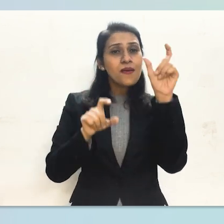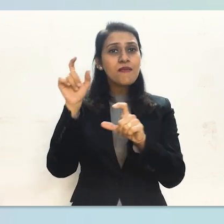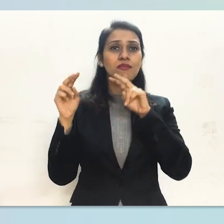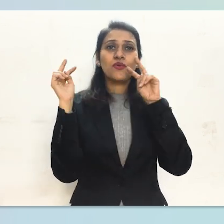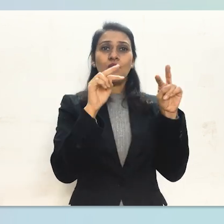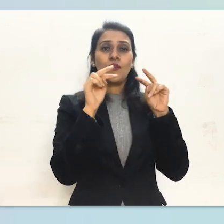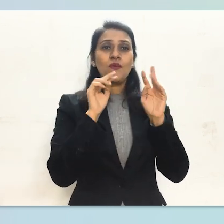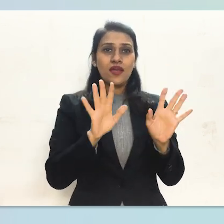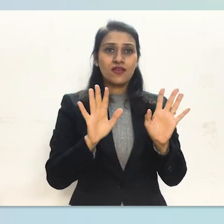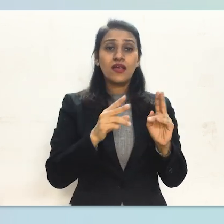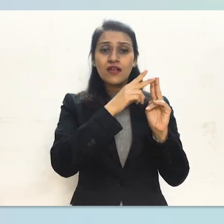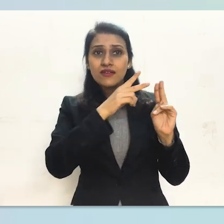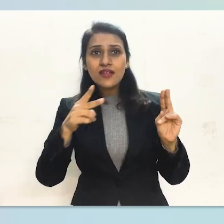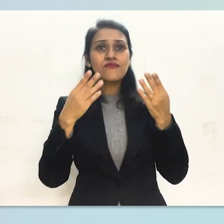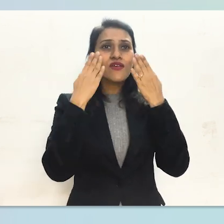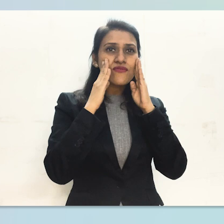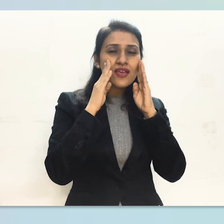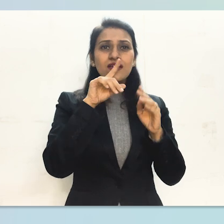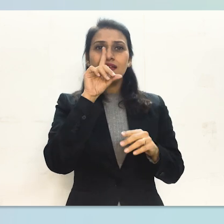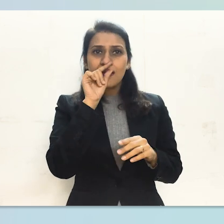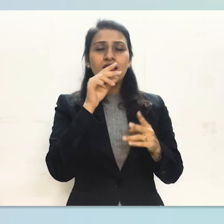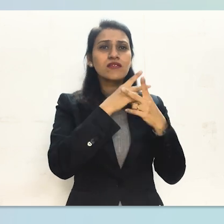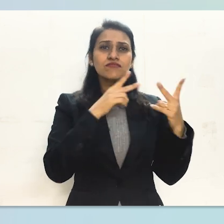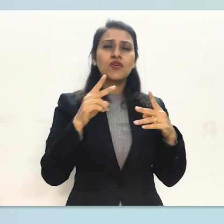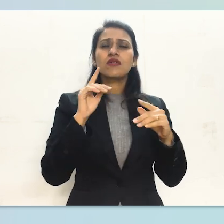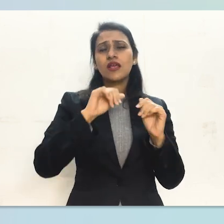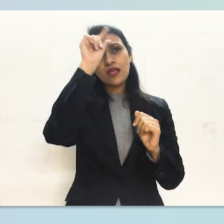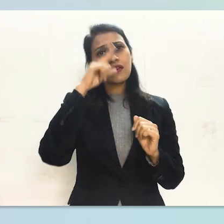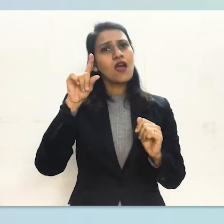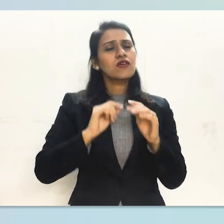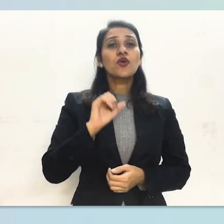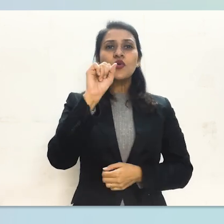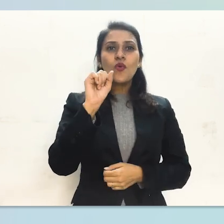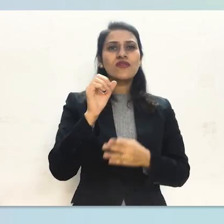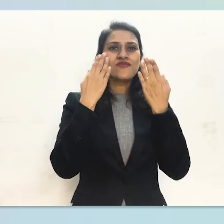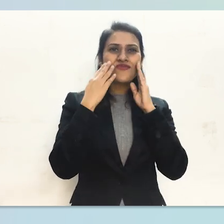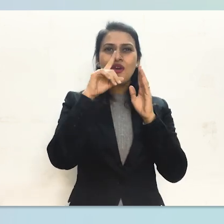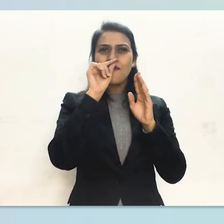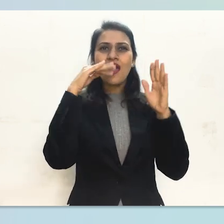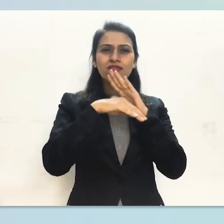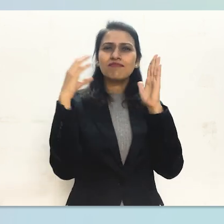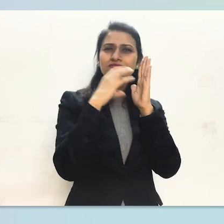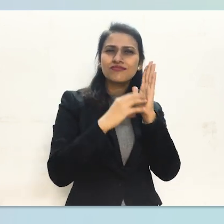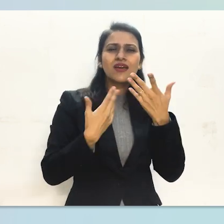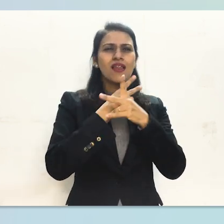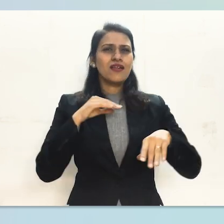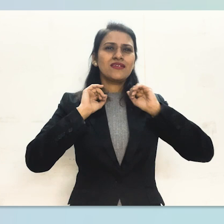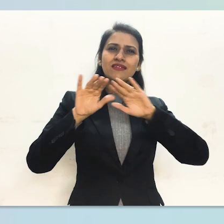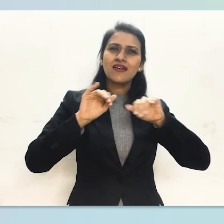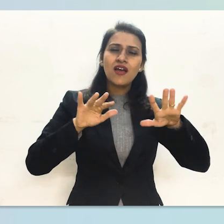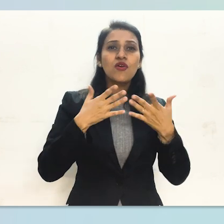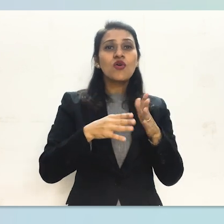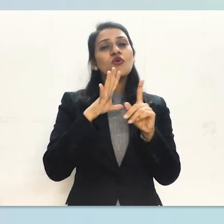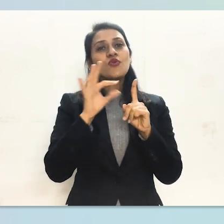impact. Saksham's campaign which is supported by Meta promotes awareness on how to create accessible content on social